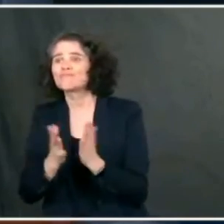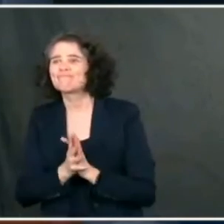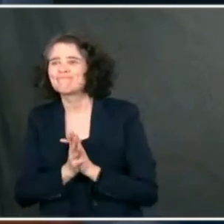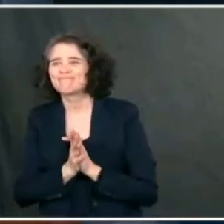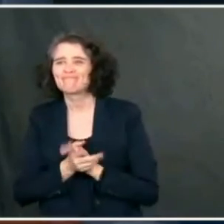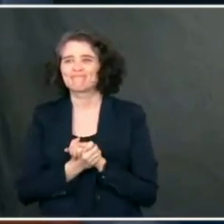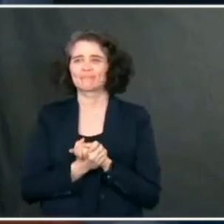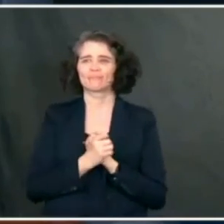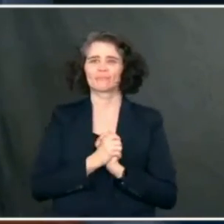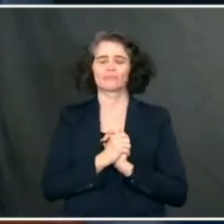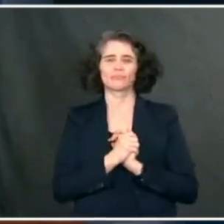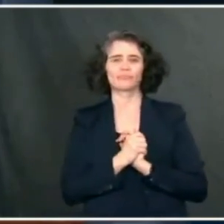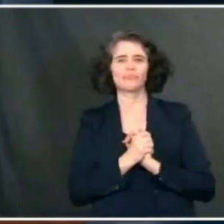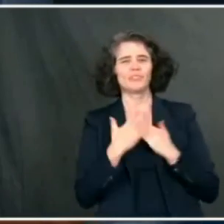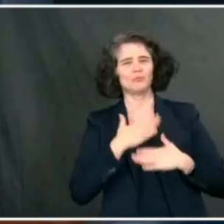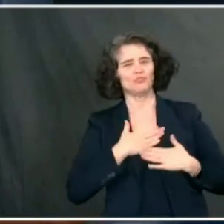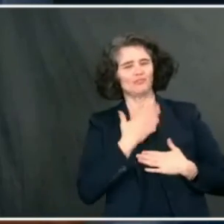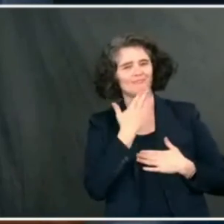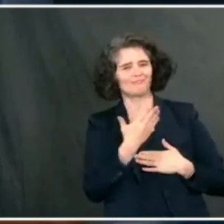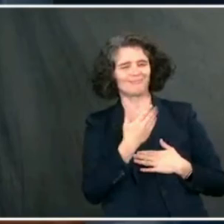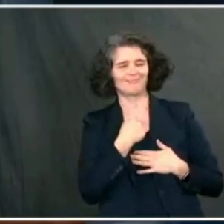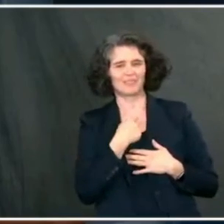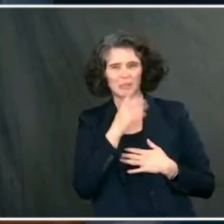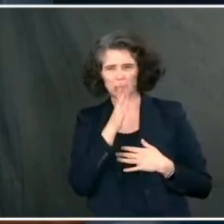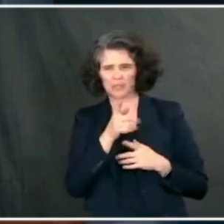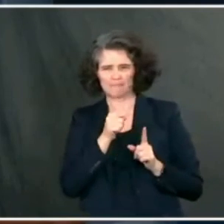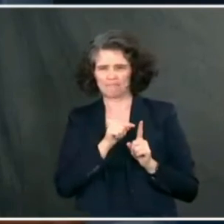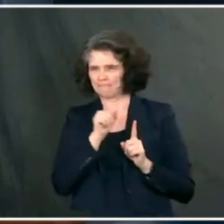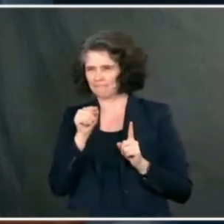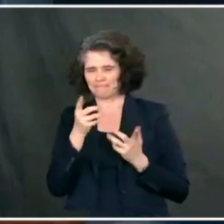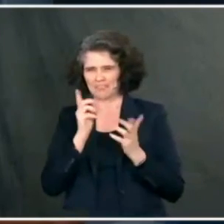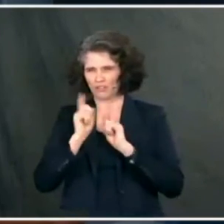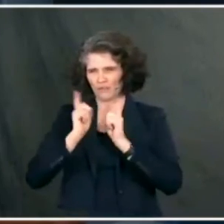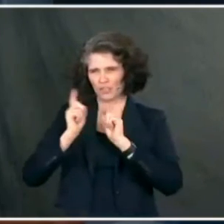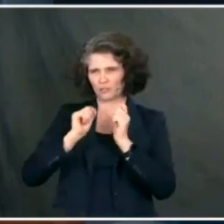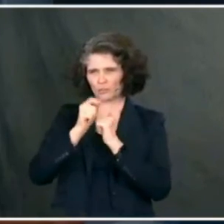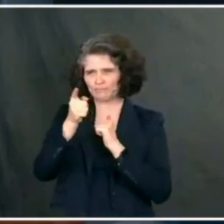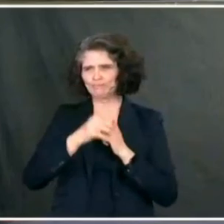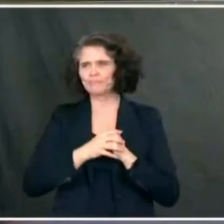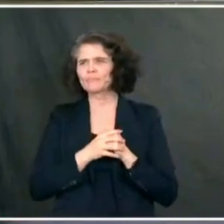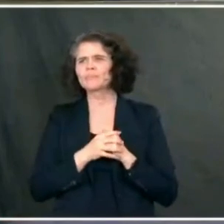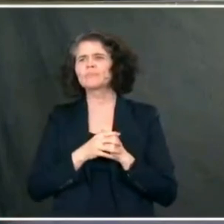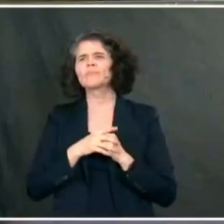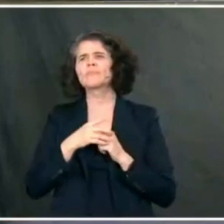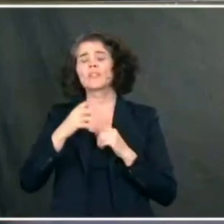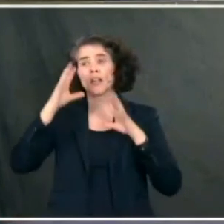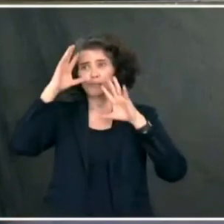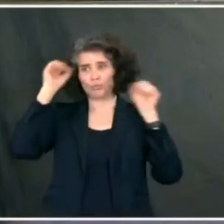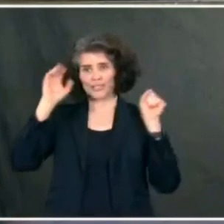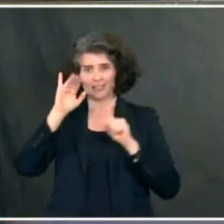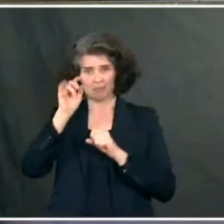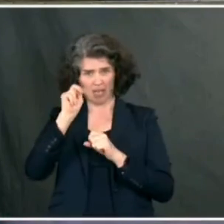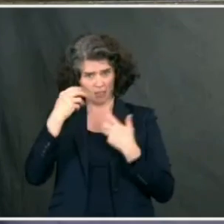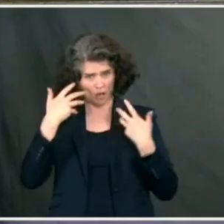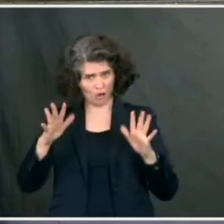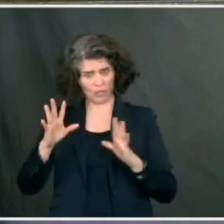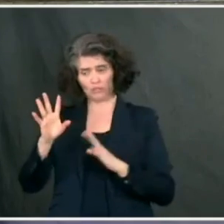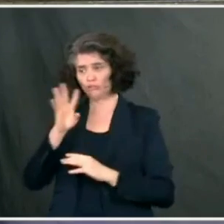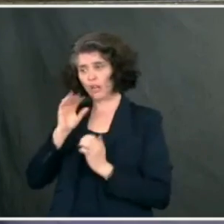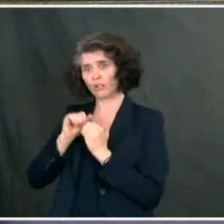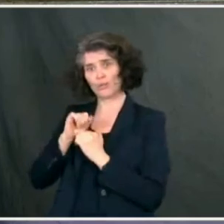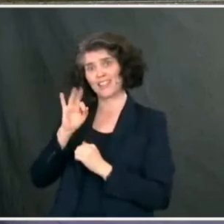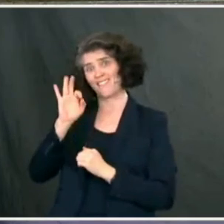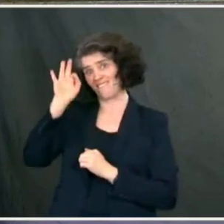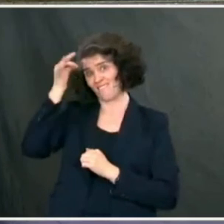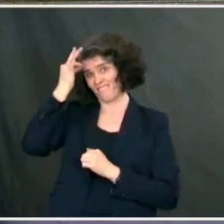question. Sorry. I appreciate it. I'm going to bounce off Jeff here of conversations that may or may not have happened. Can you tell us, has President Biden spoken to the Fed chair, Jay Powell,